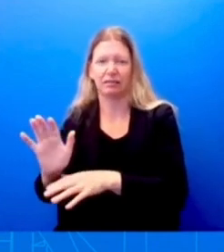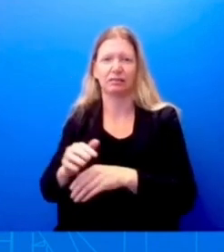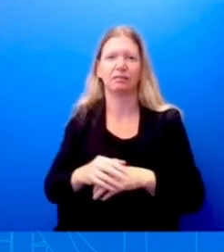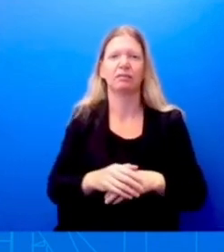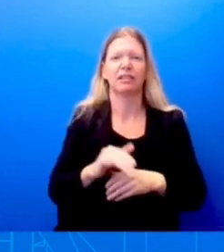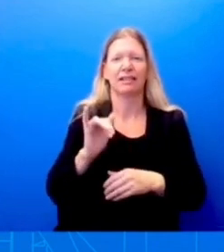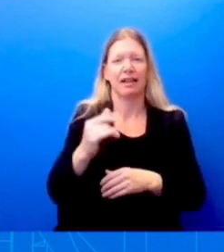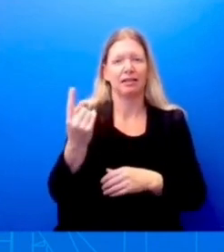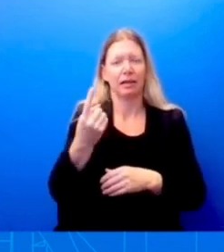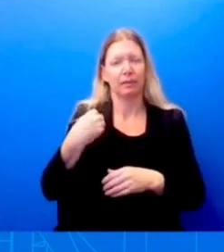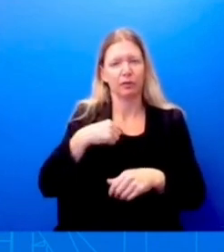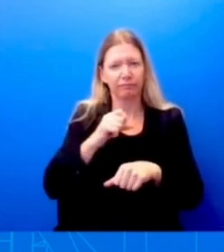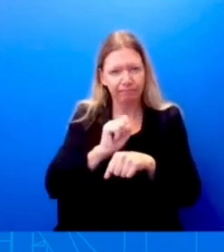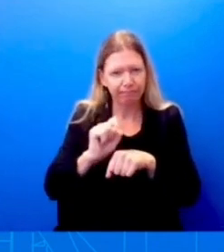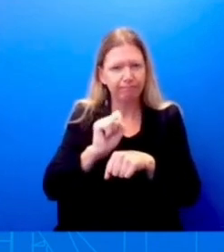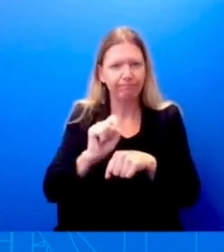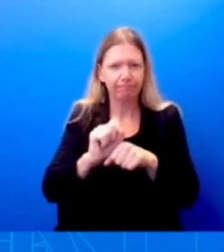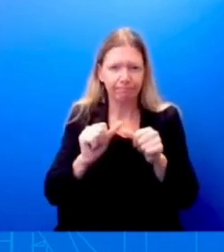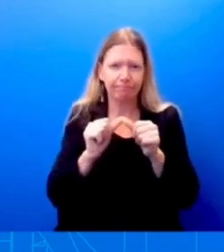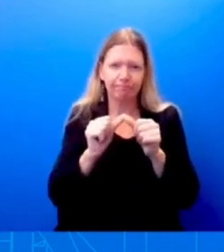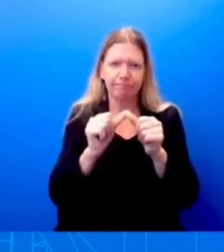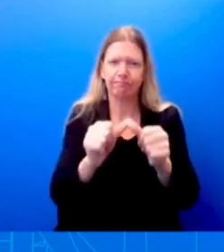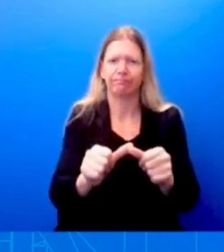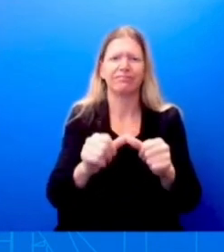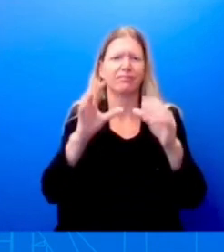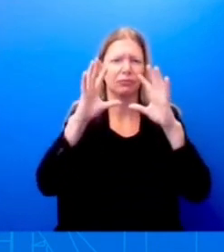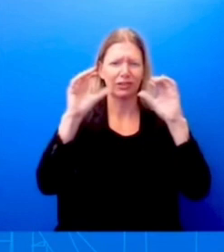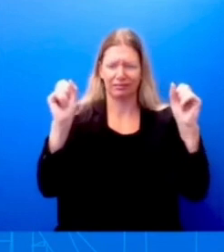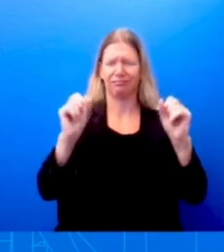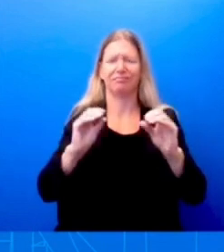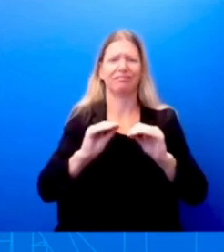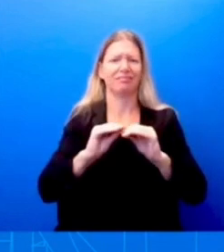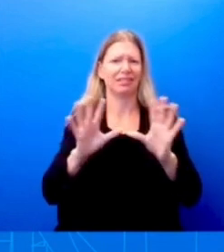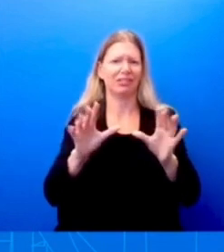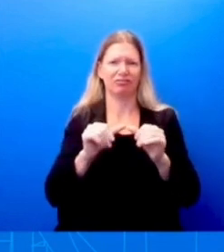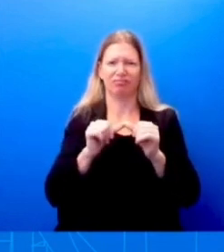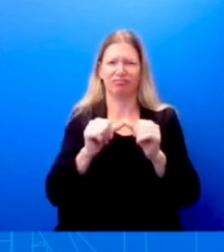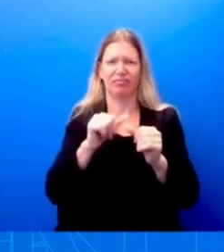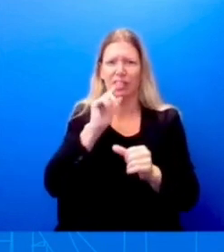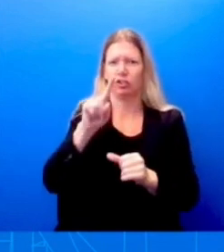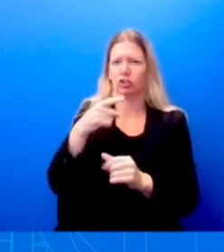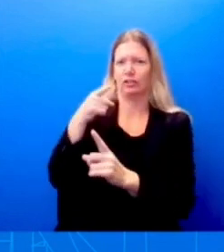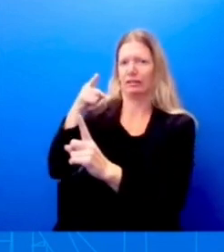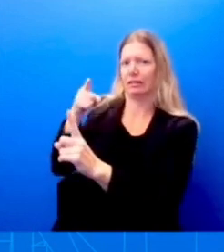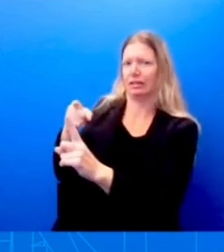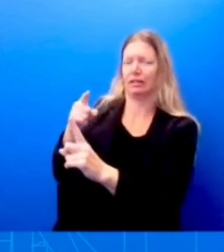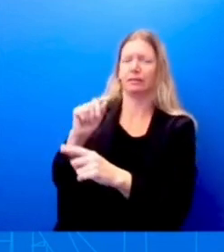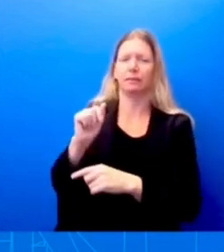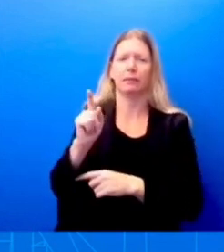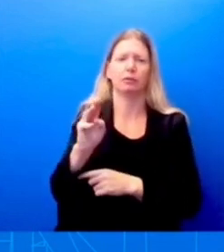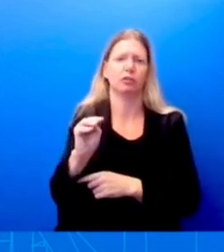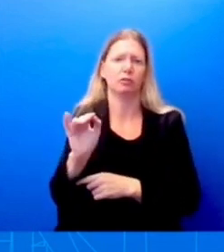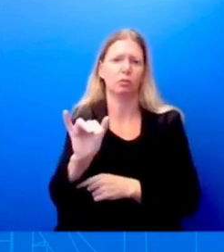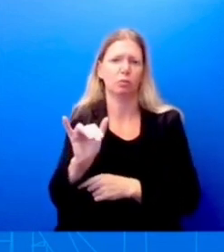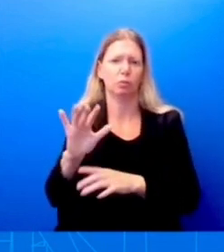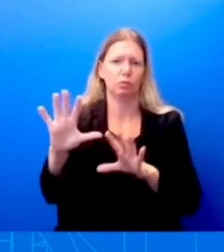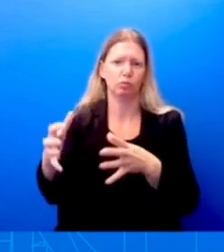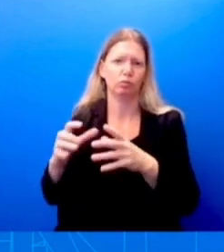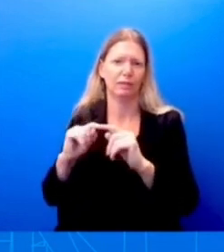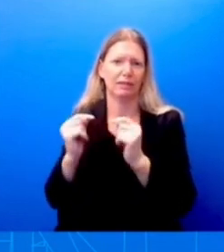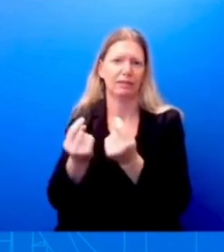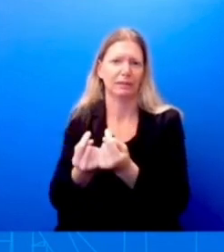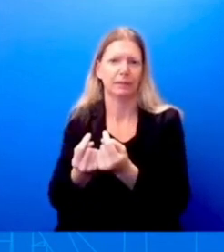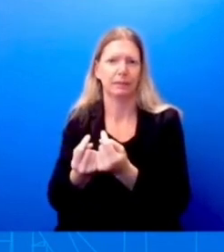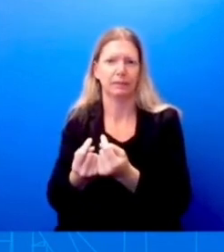continue to be clear about, uh, not just him, but his administration. Uh, and so, um, that doesn't end today, uh, or,